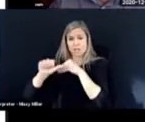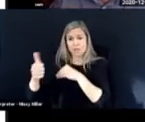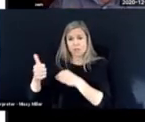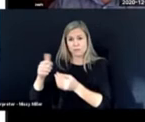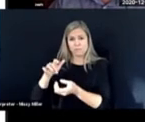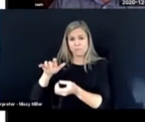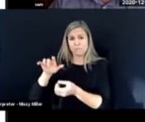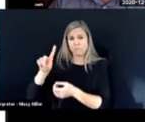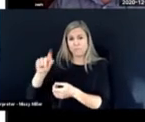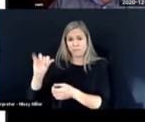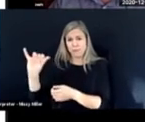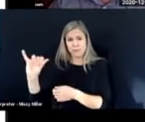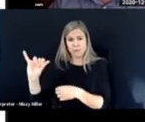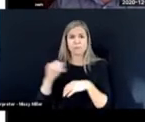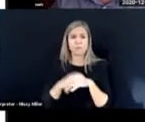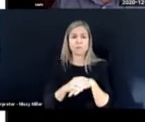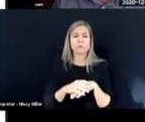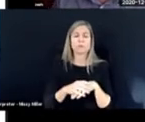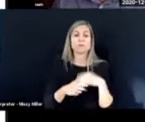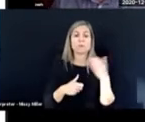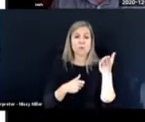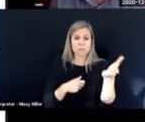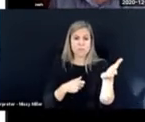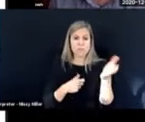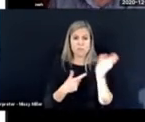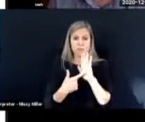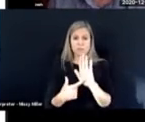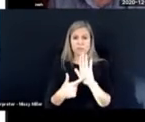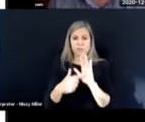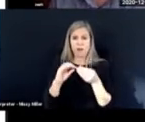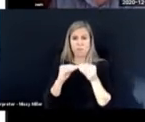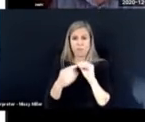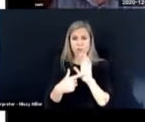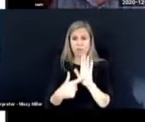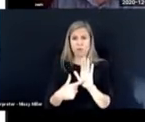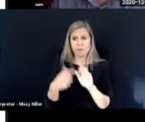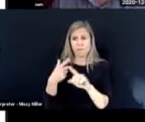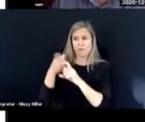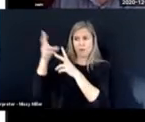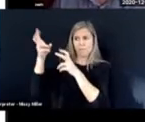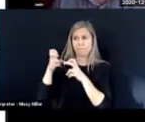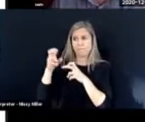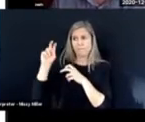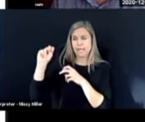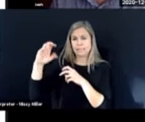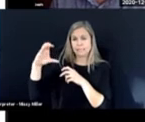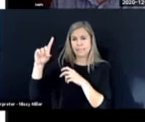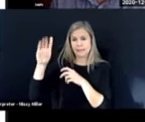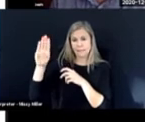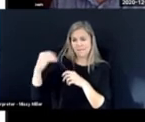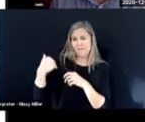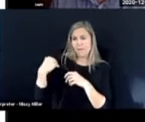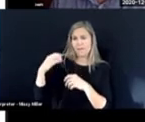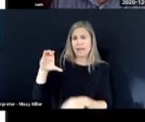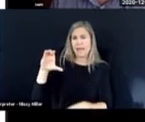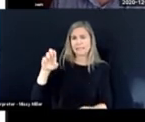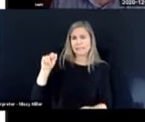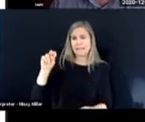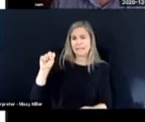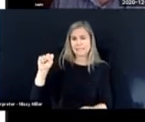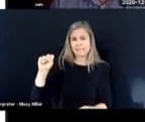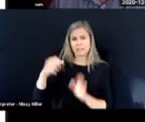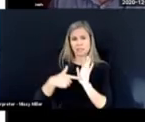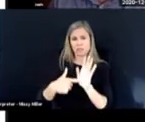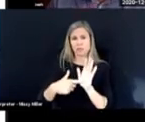problems. And I lifted this off NCDB two nights ago from the last